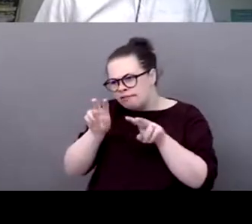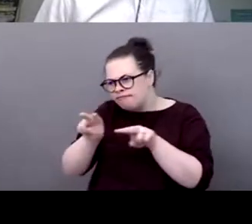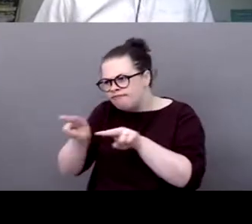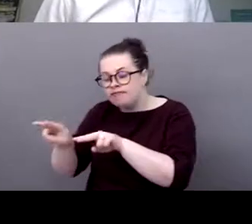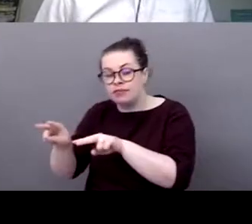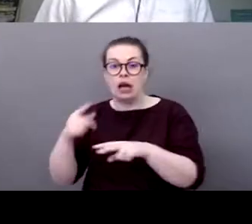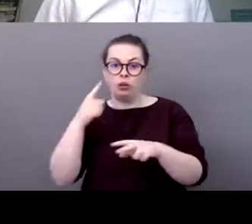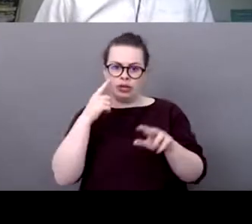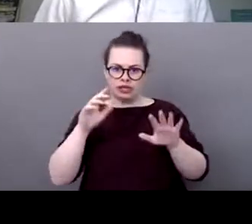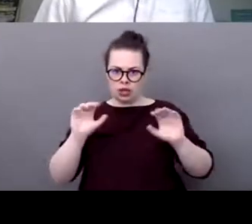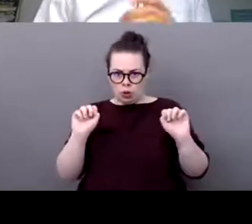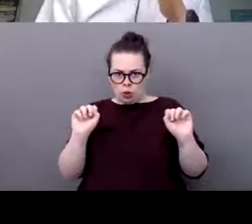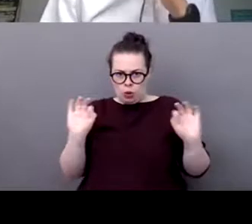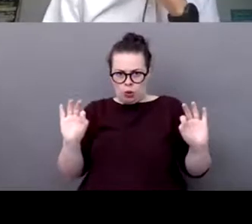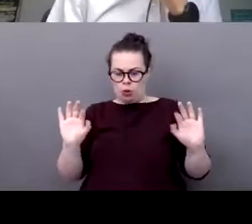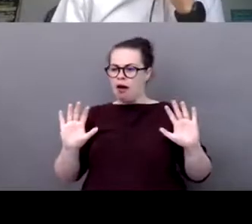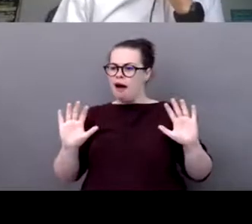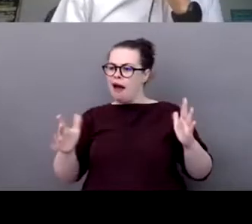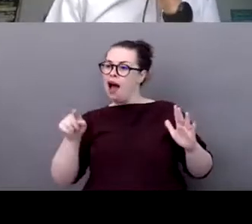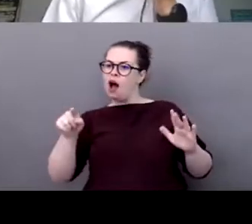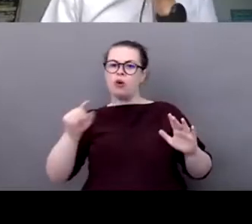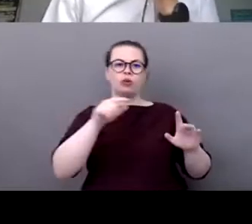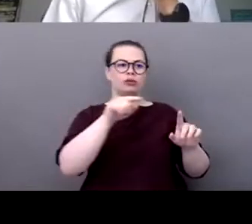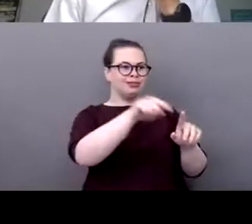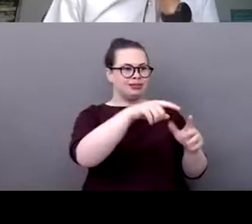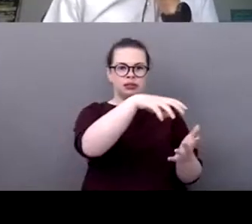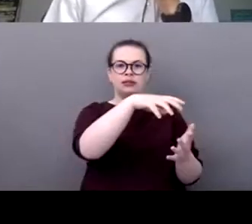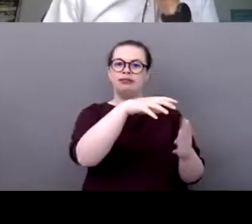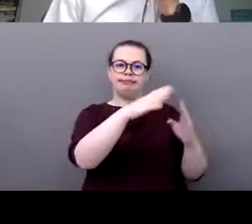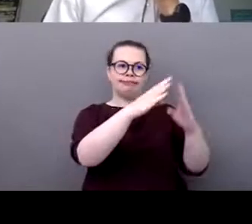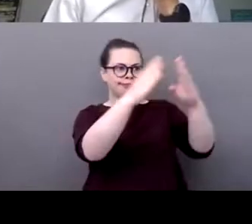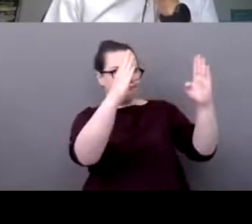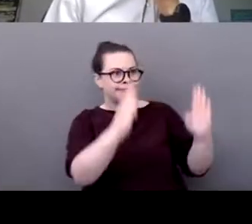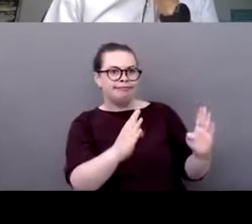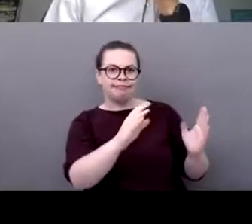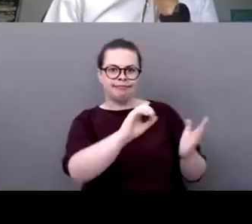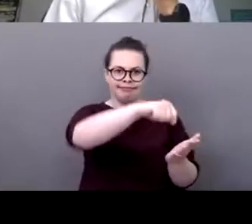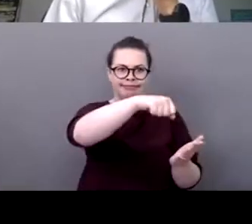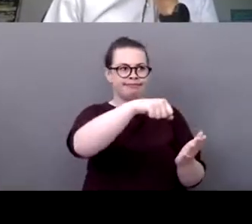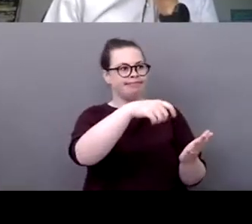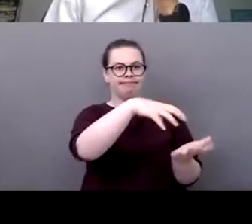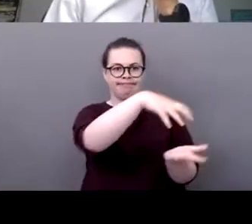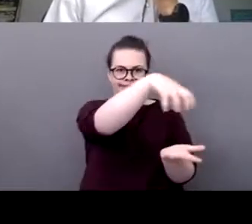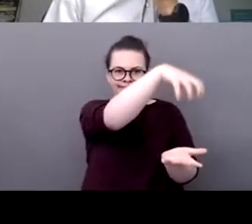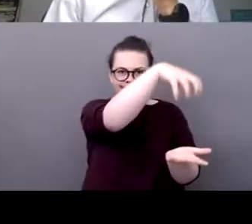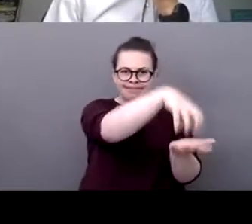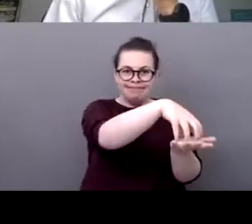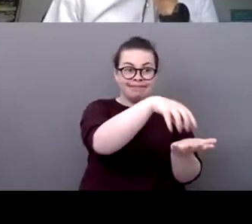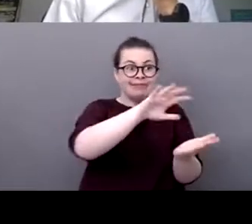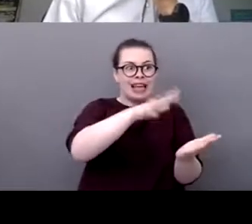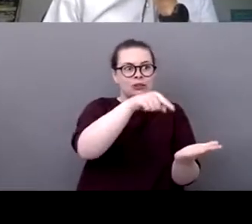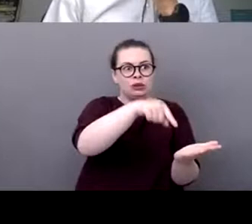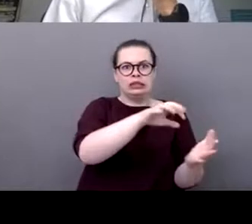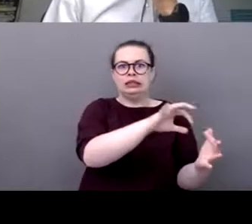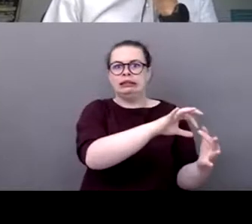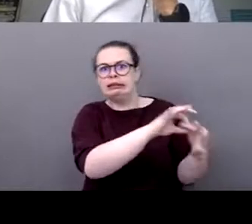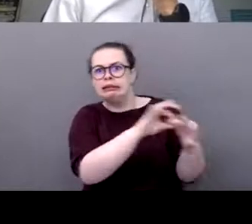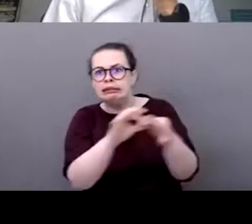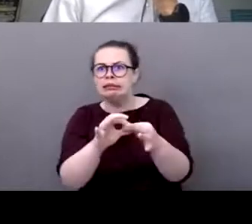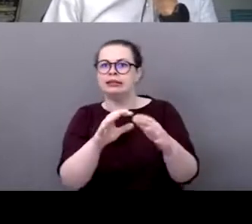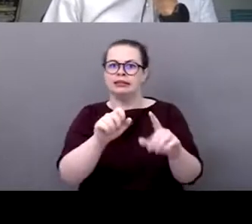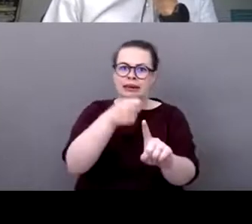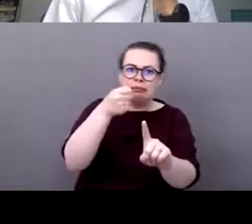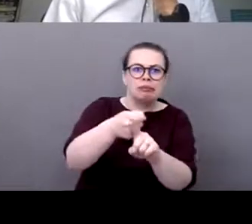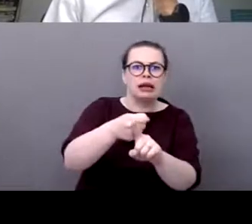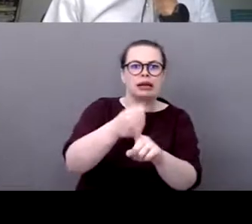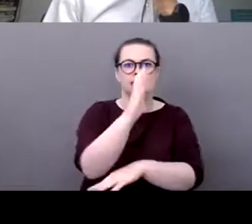on how sport events and sport venues can have an impact on nature and so this is through habitat loss through pollution through